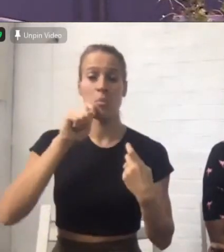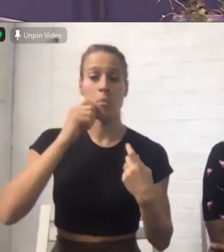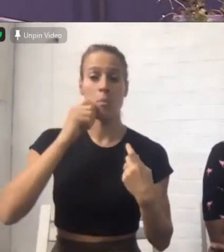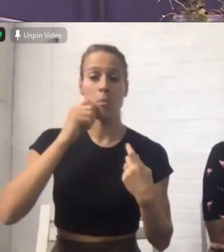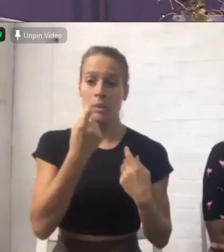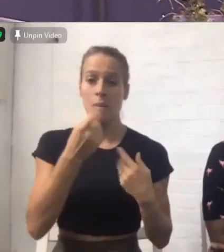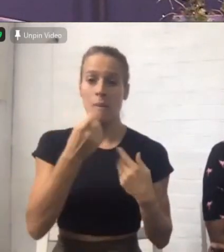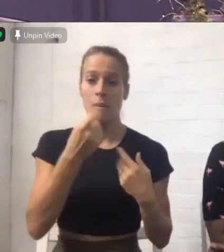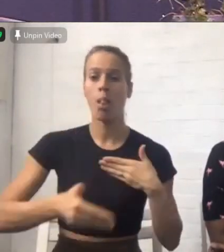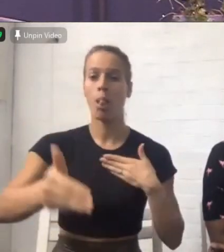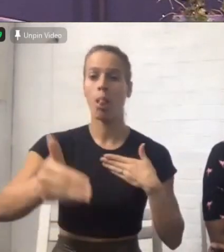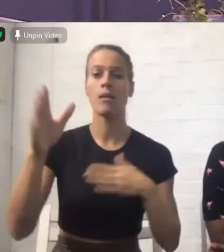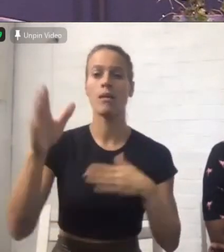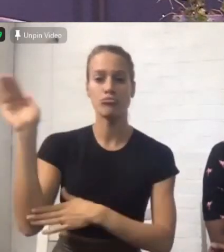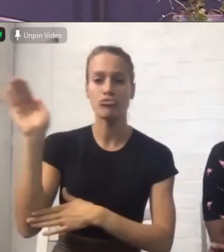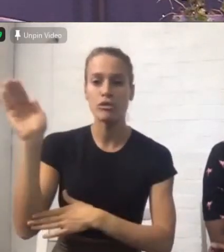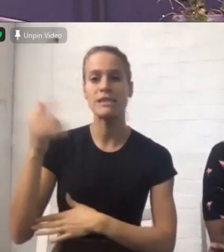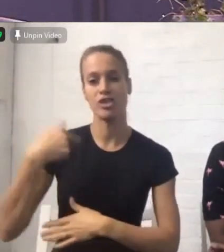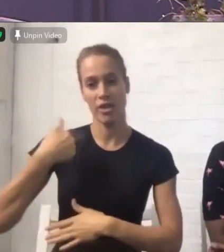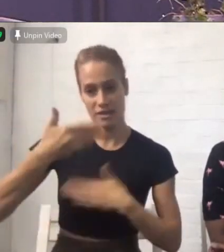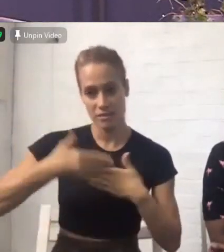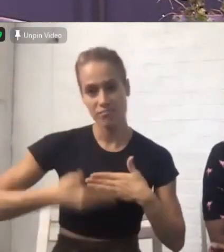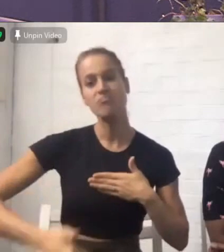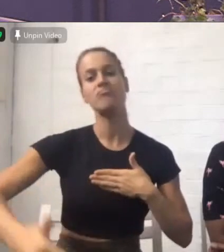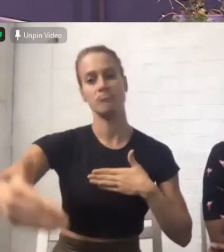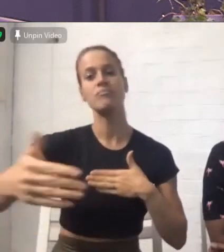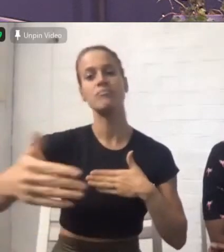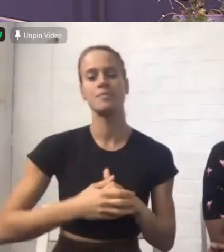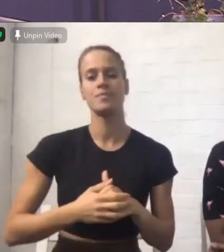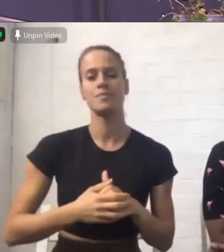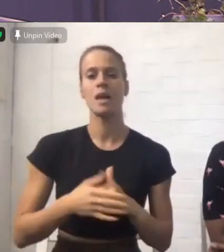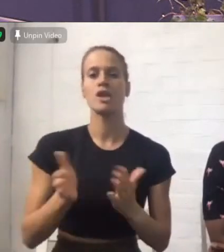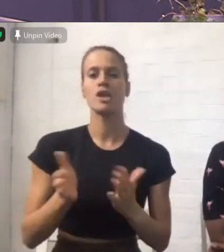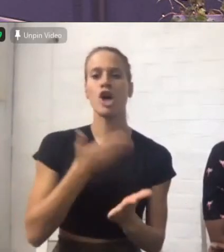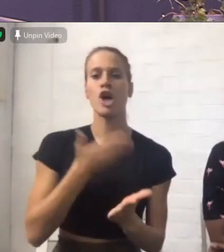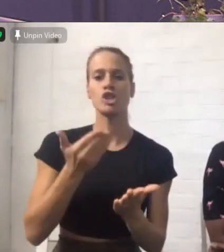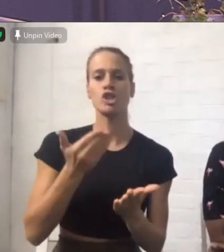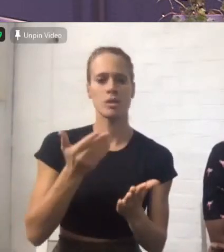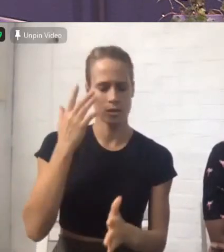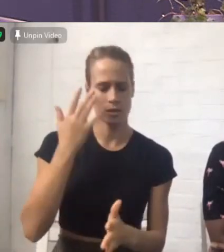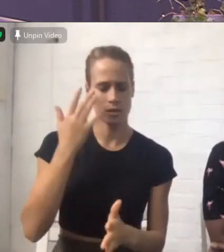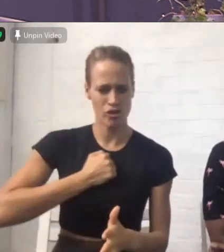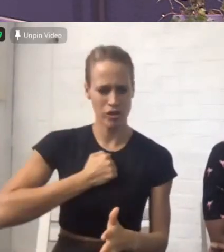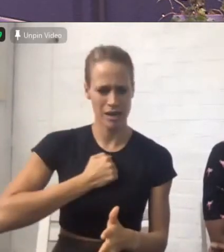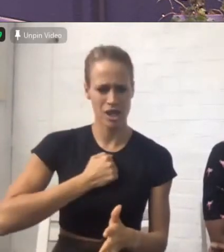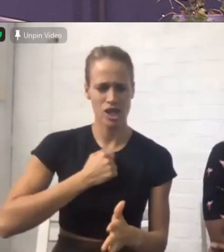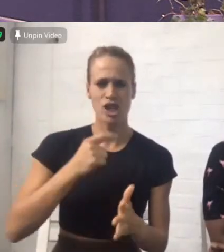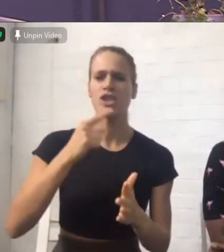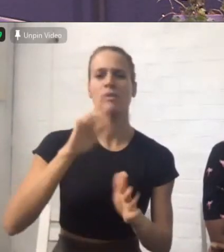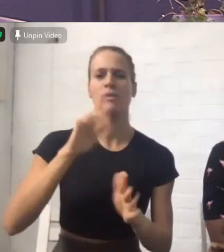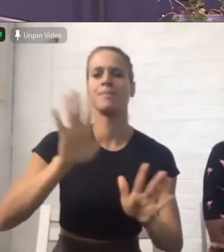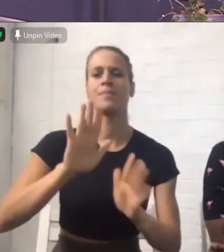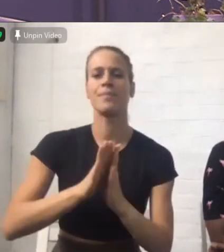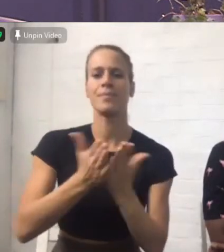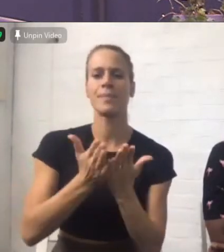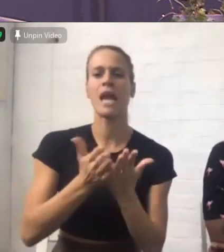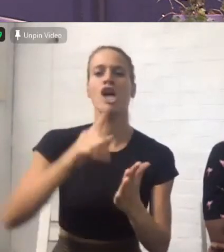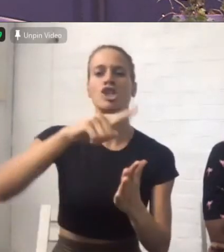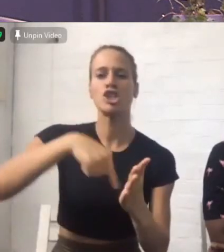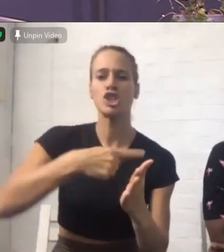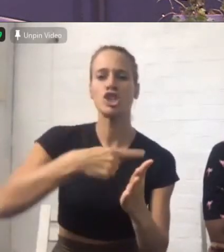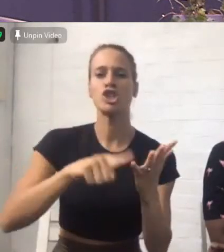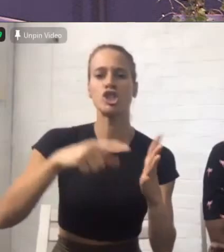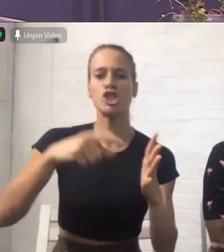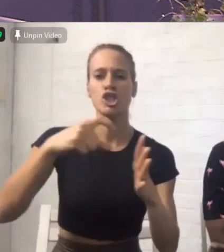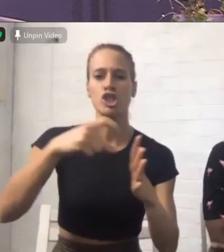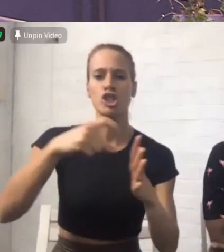want you to turn to Joshua. Sorry, Judges, not Joshua. Judges, chapter 6. And it's the